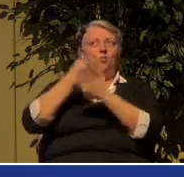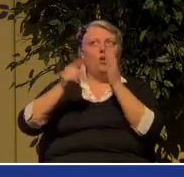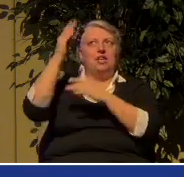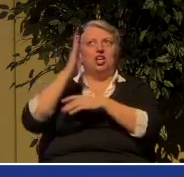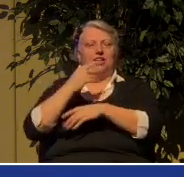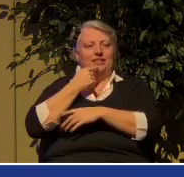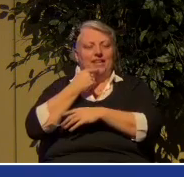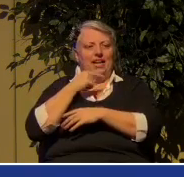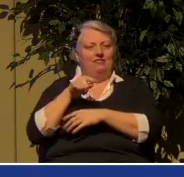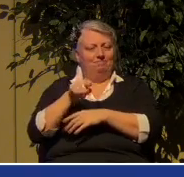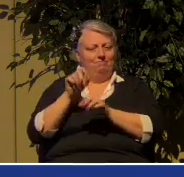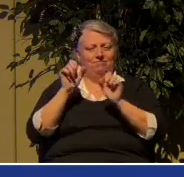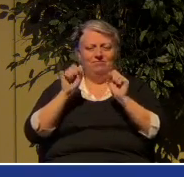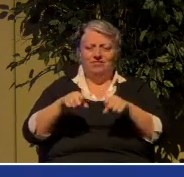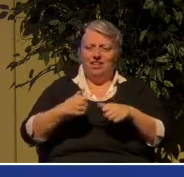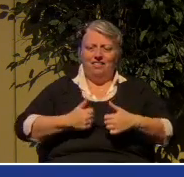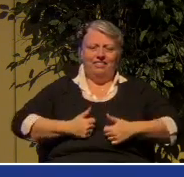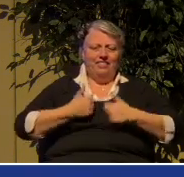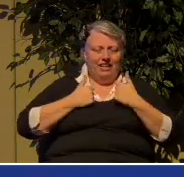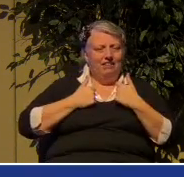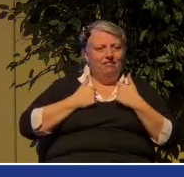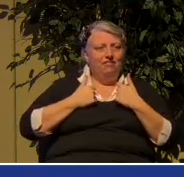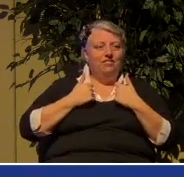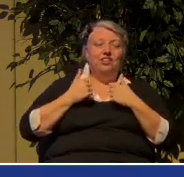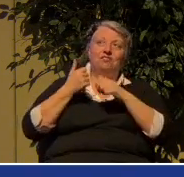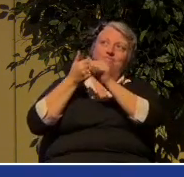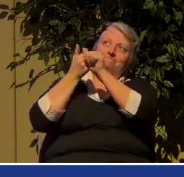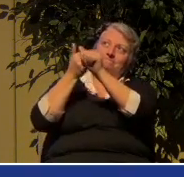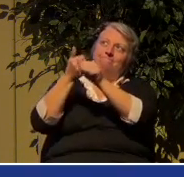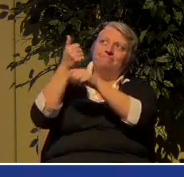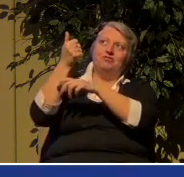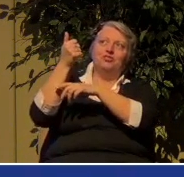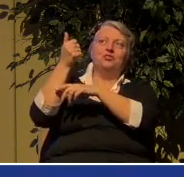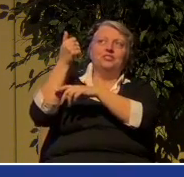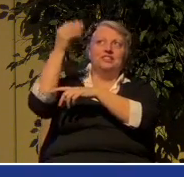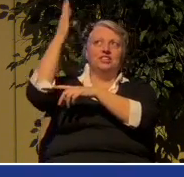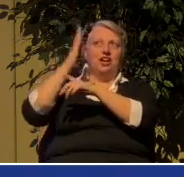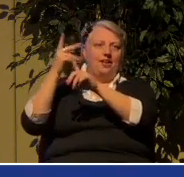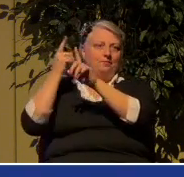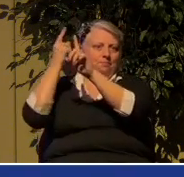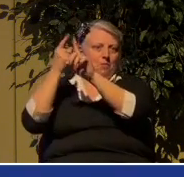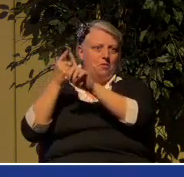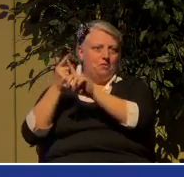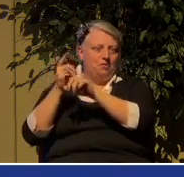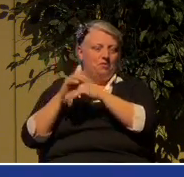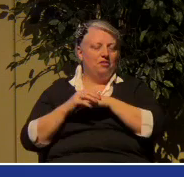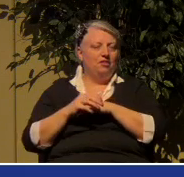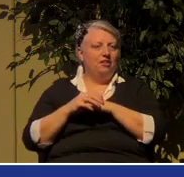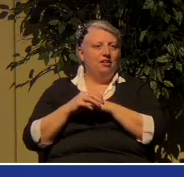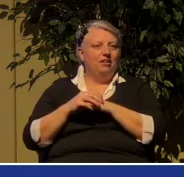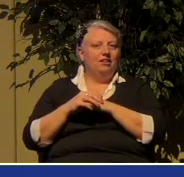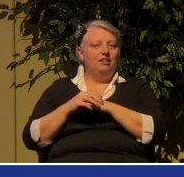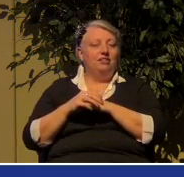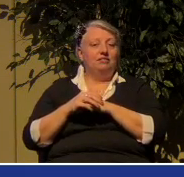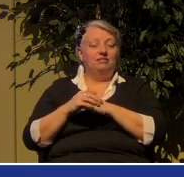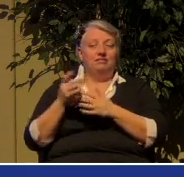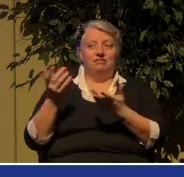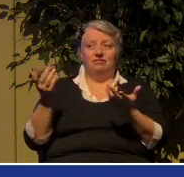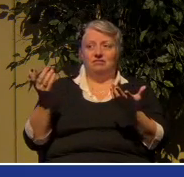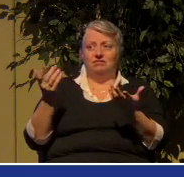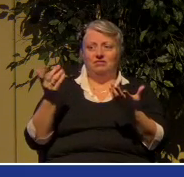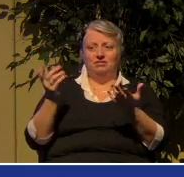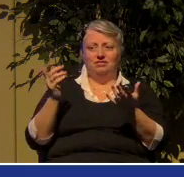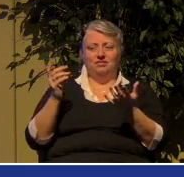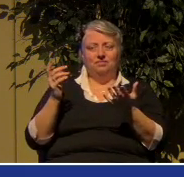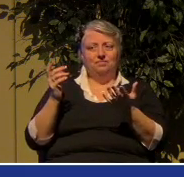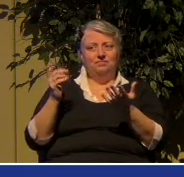life in agreement with the purposes of God. And I often say, if it takes whole books to